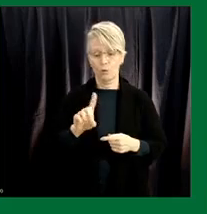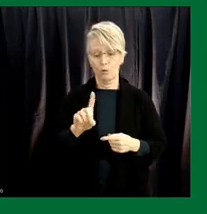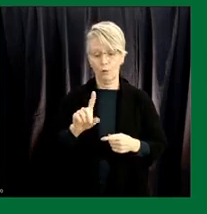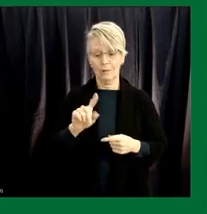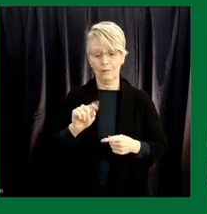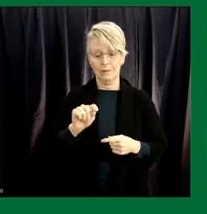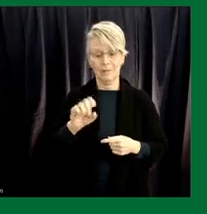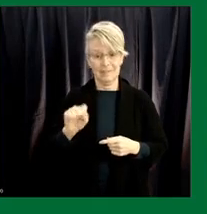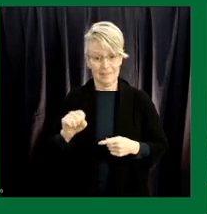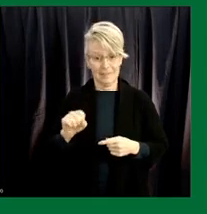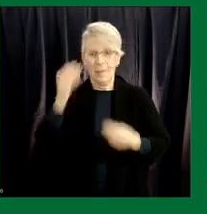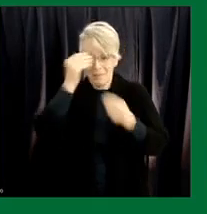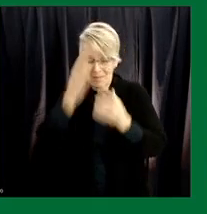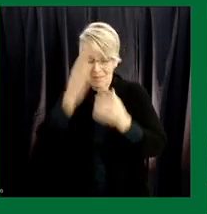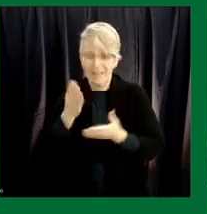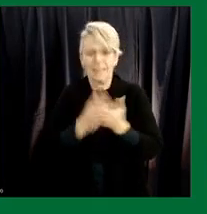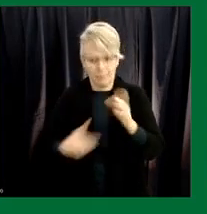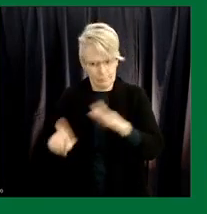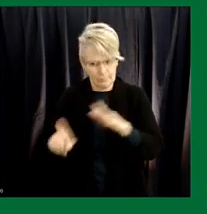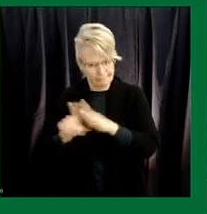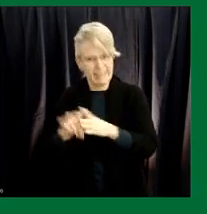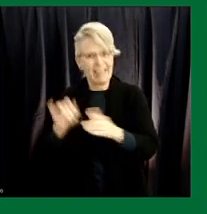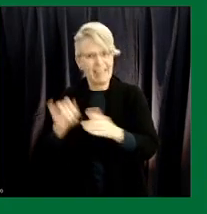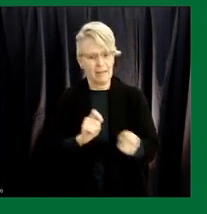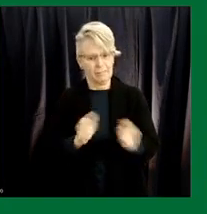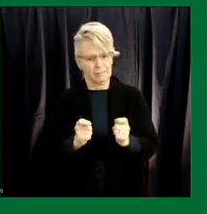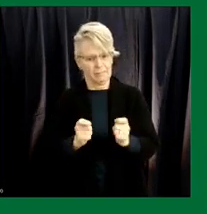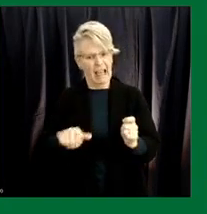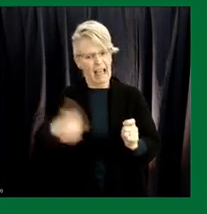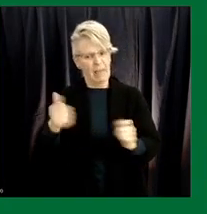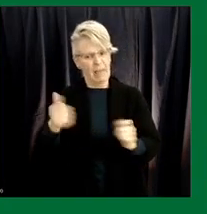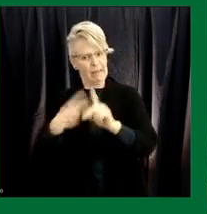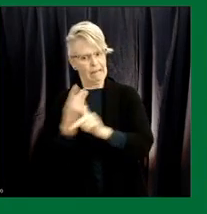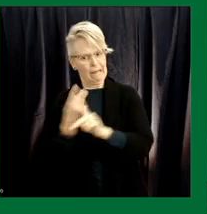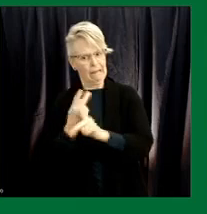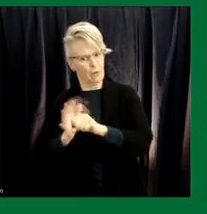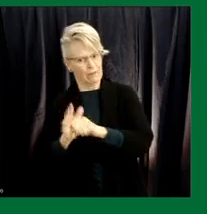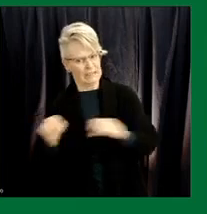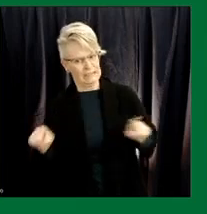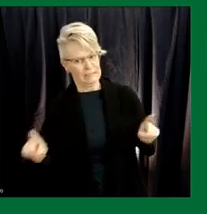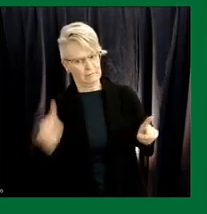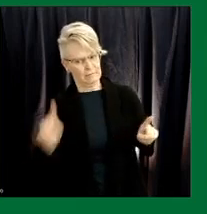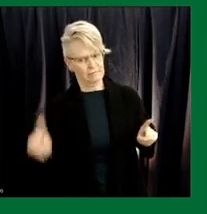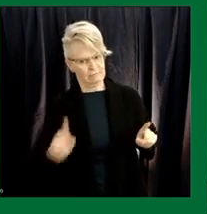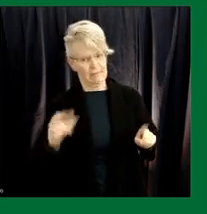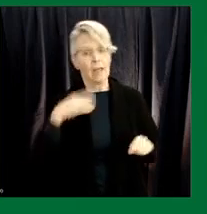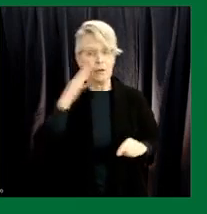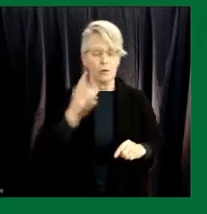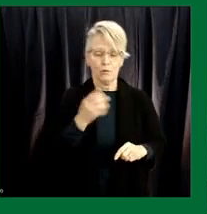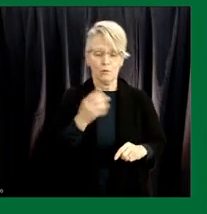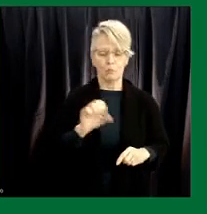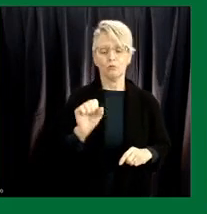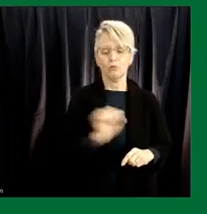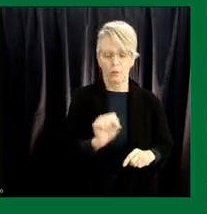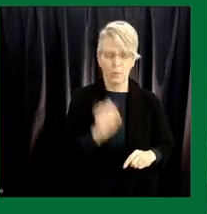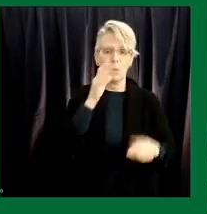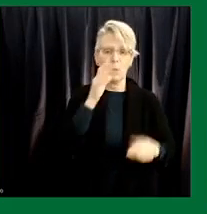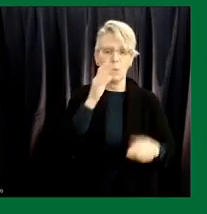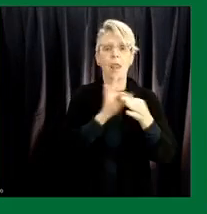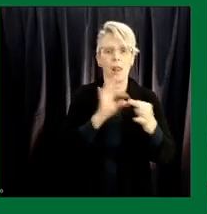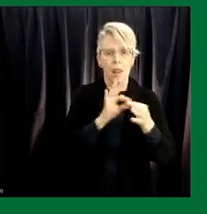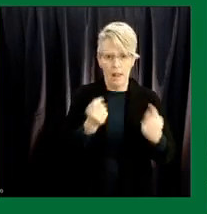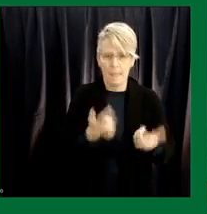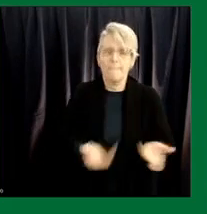COVID variants that have now been that have now been detected in Saskatchewan and I know Dr. Shahab will have a bit more to say about these cases